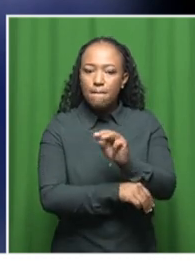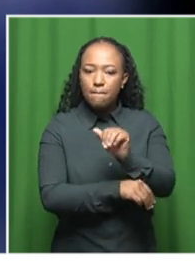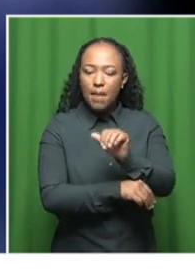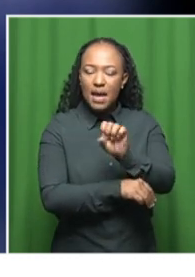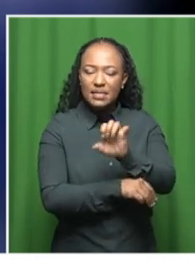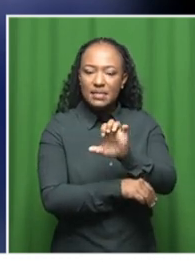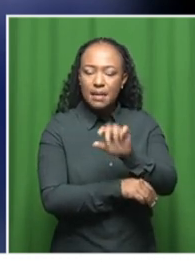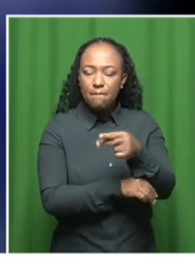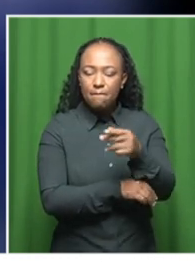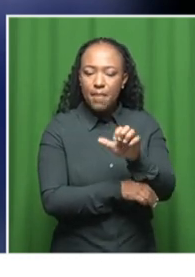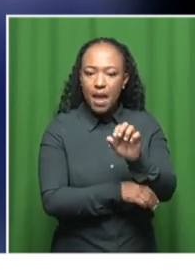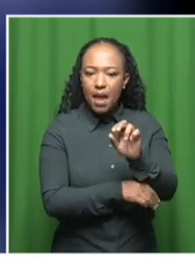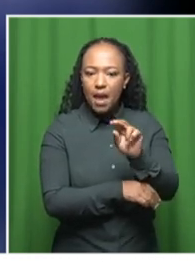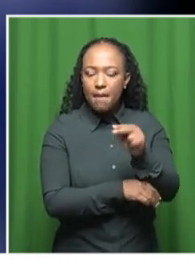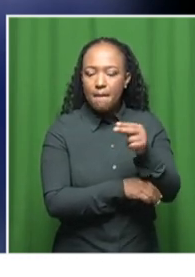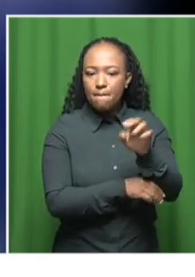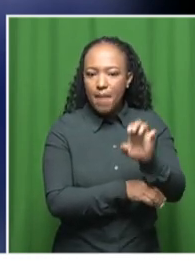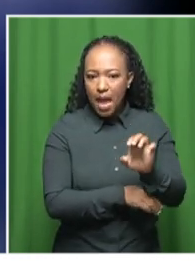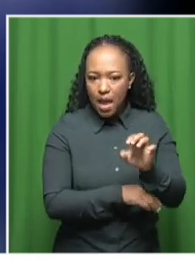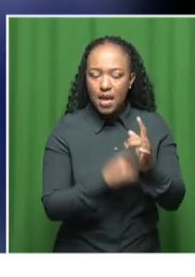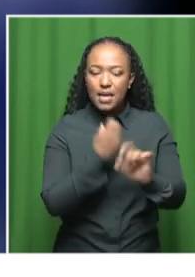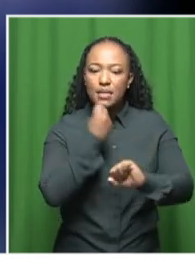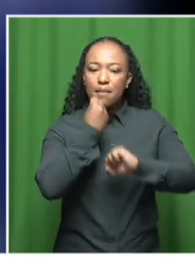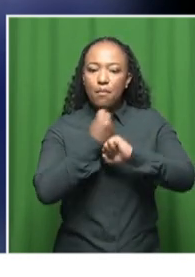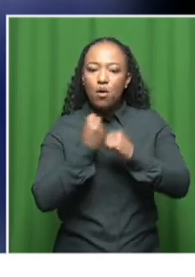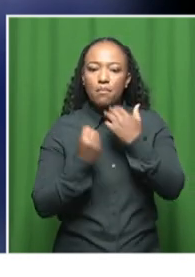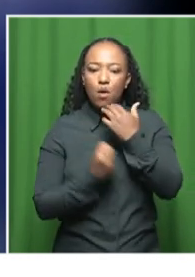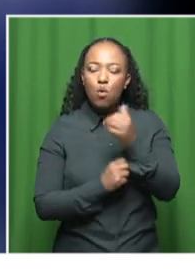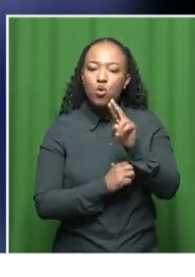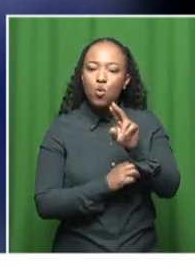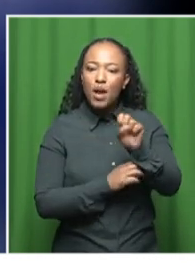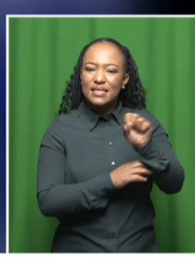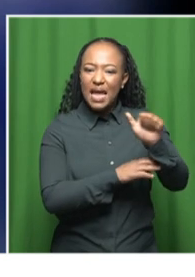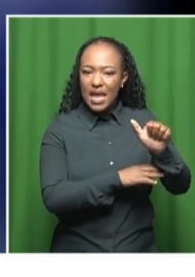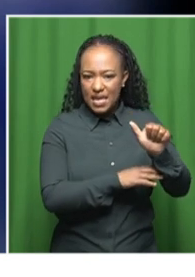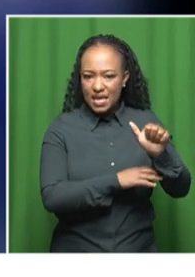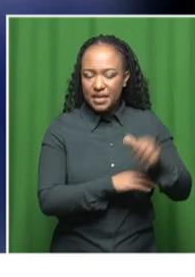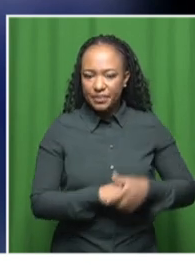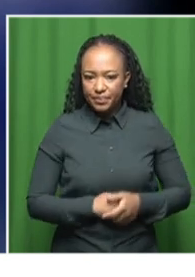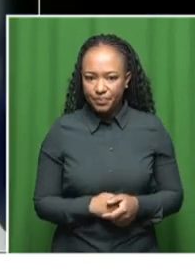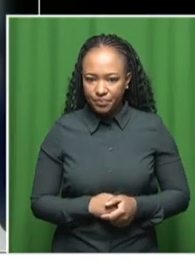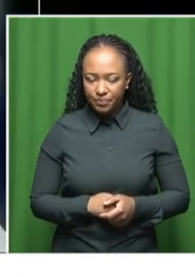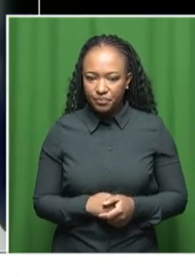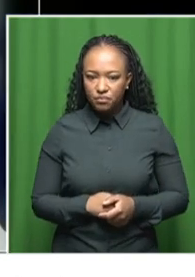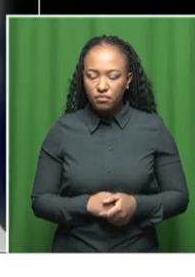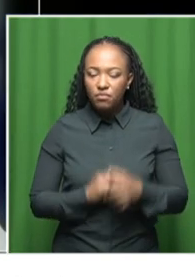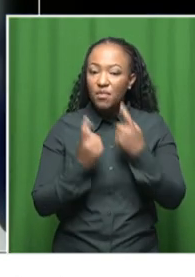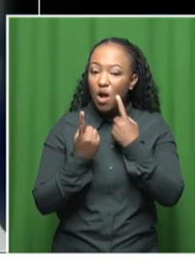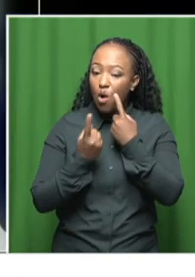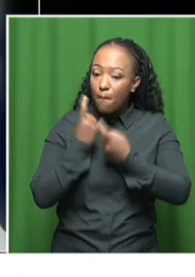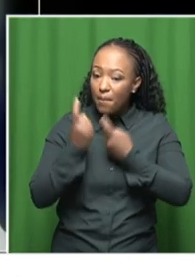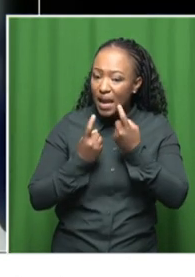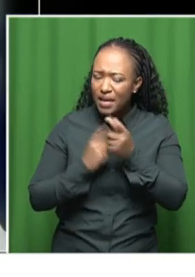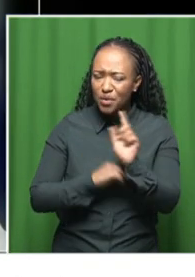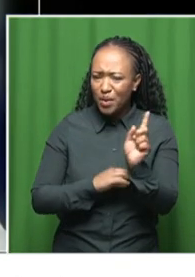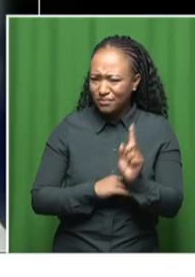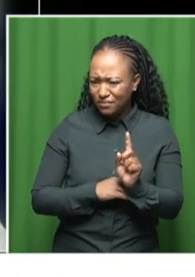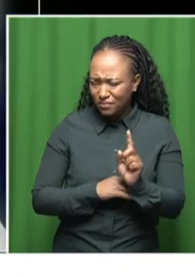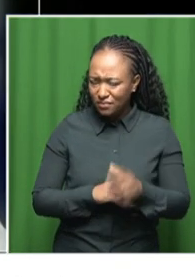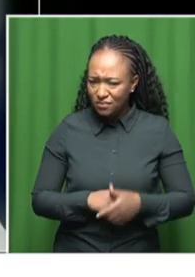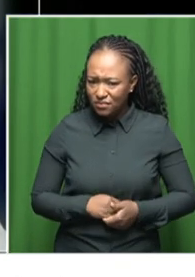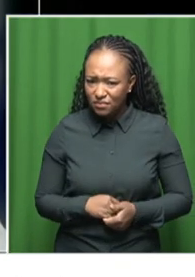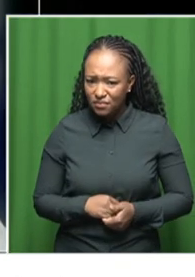supported by USAID that is working in different provinces. What are some of those complaints at a grassroots level?